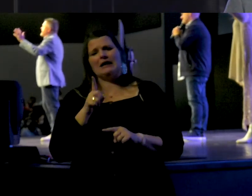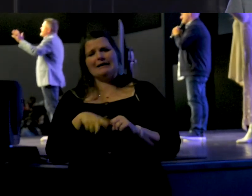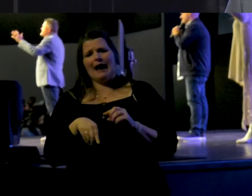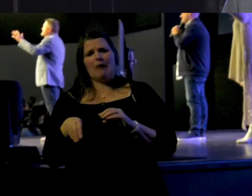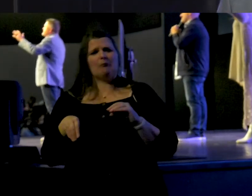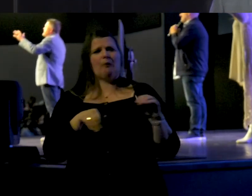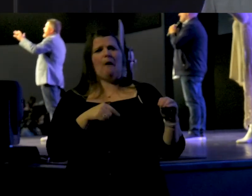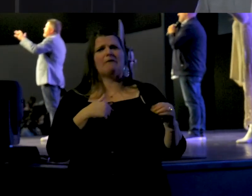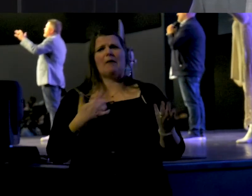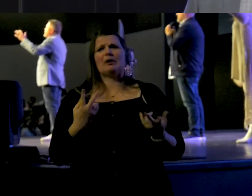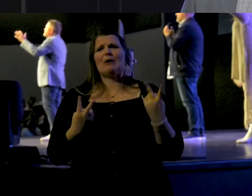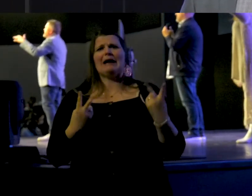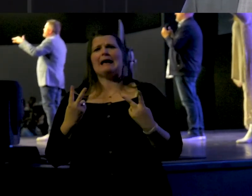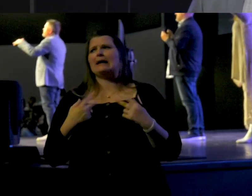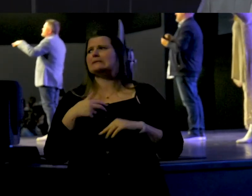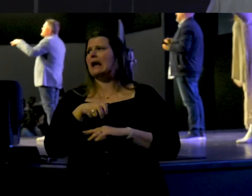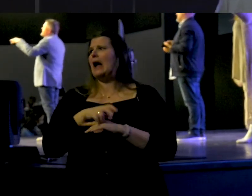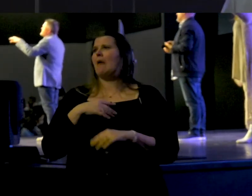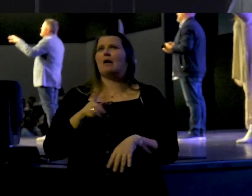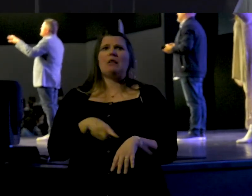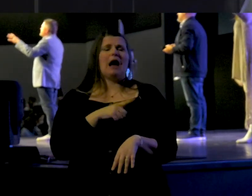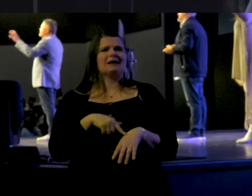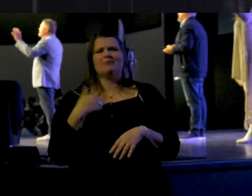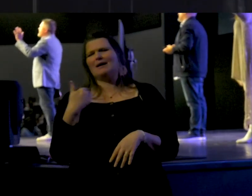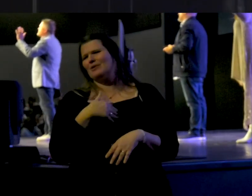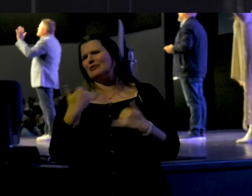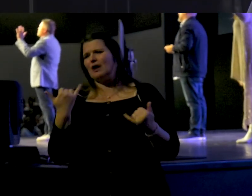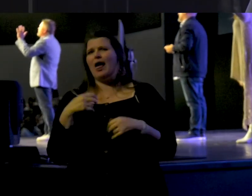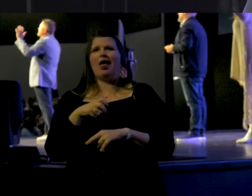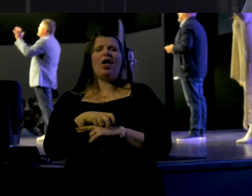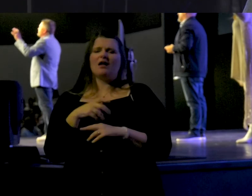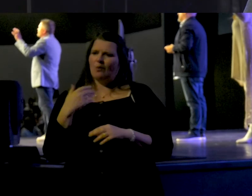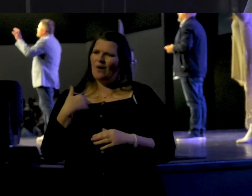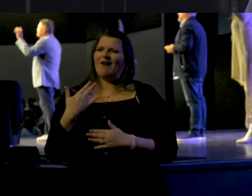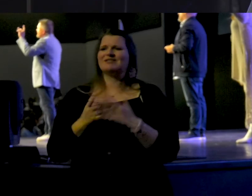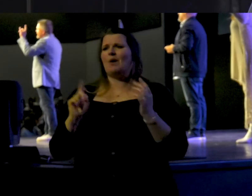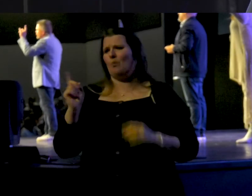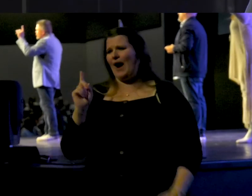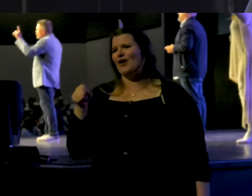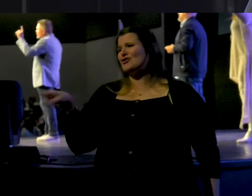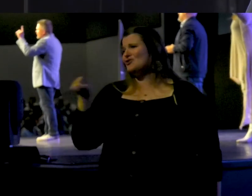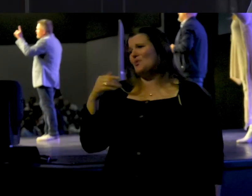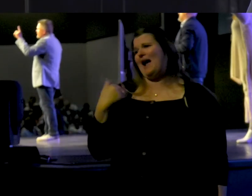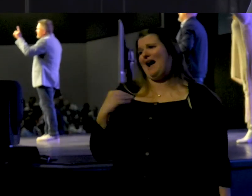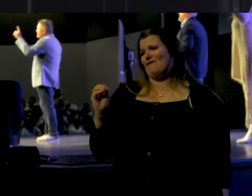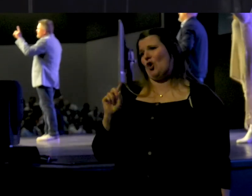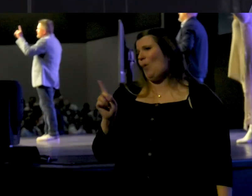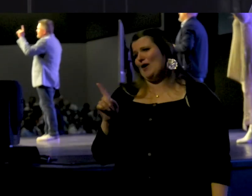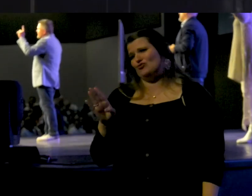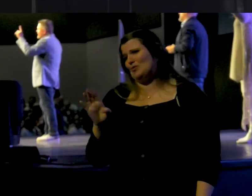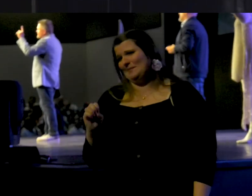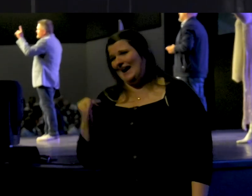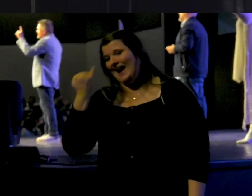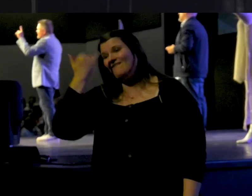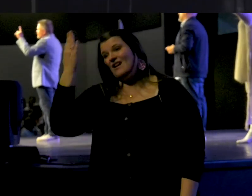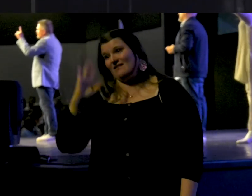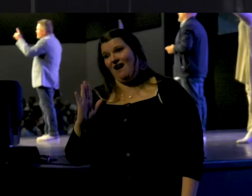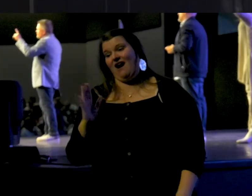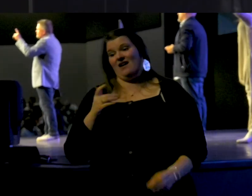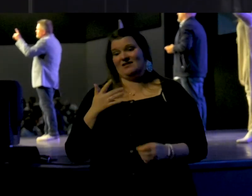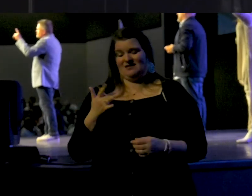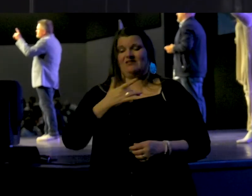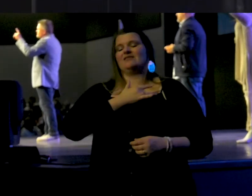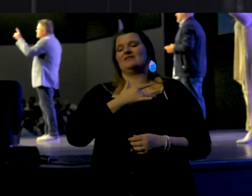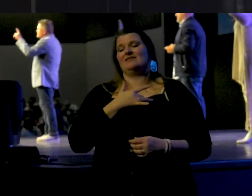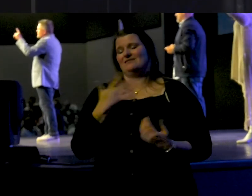I'm here as a guest. I'm a long time member. Today's not the day. We've got somewhere to be. Friend, you've got nowhere to be if God is dealing